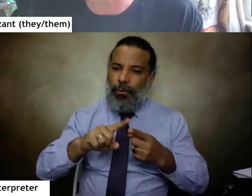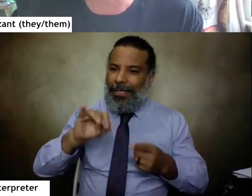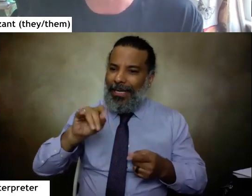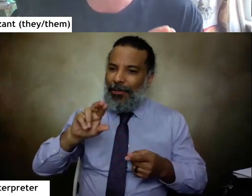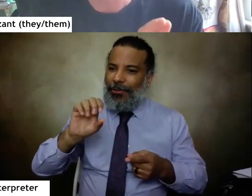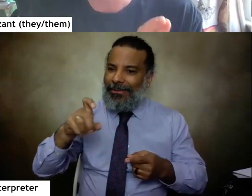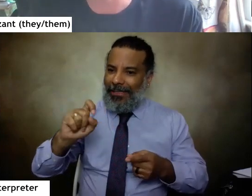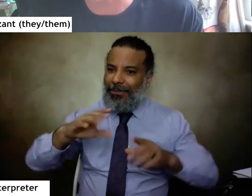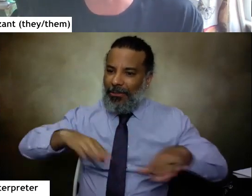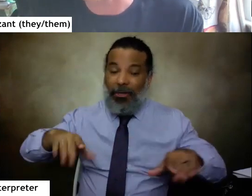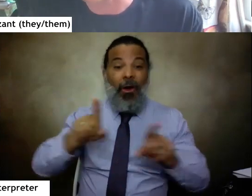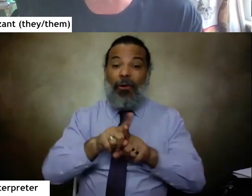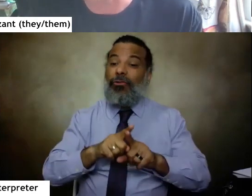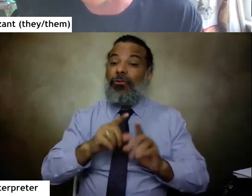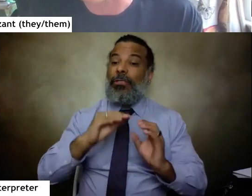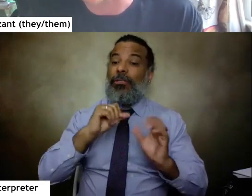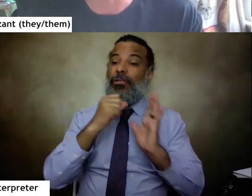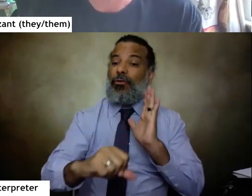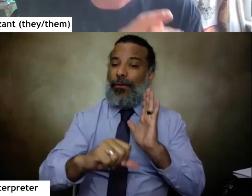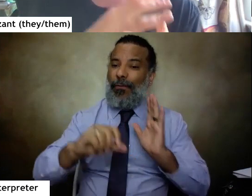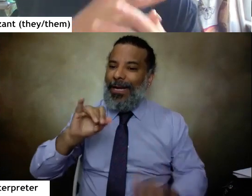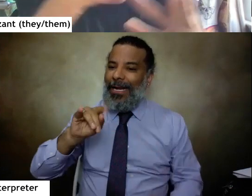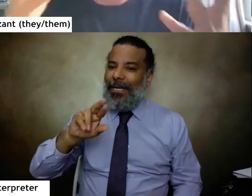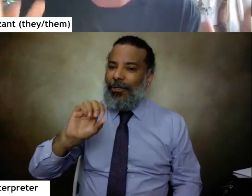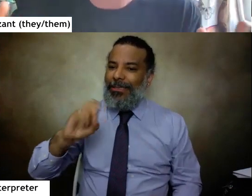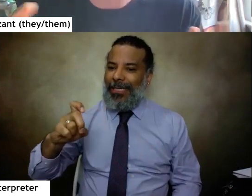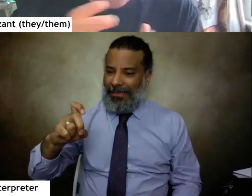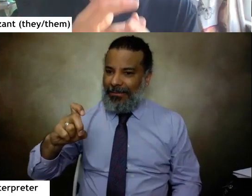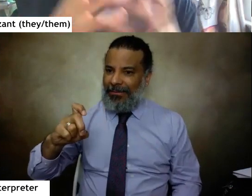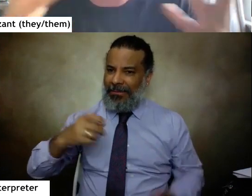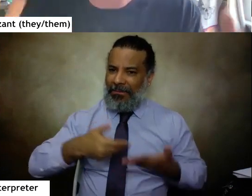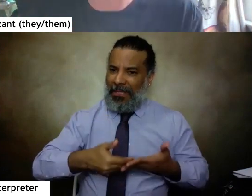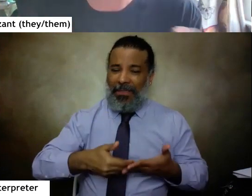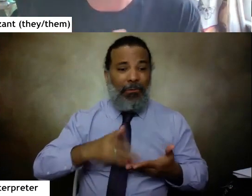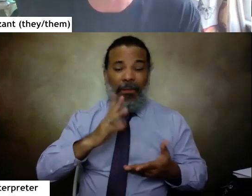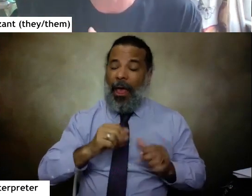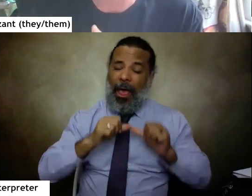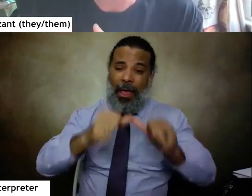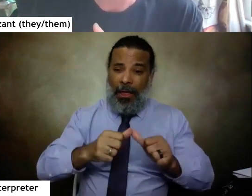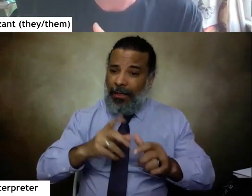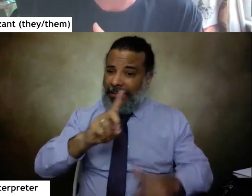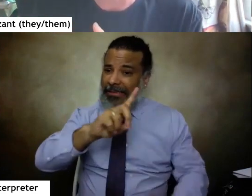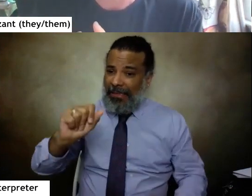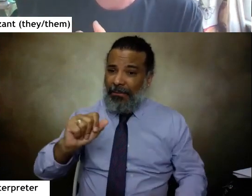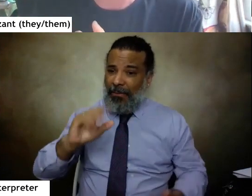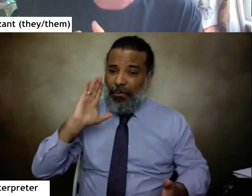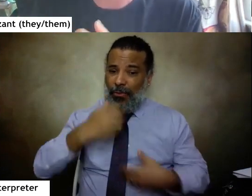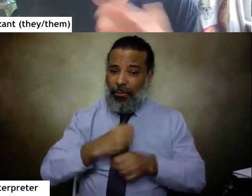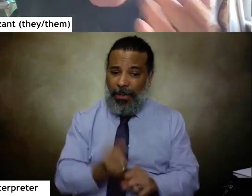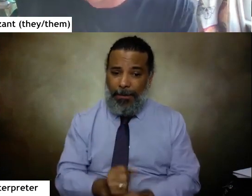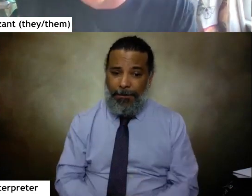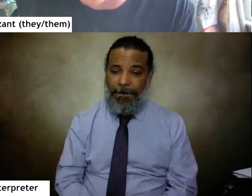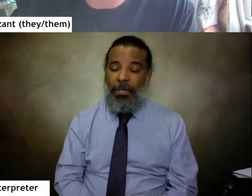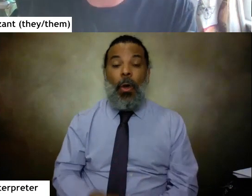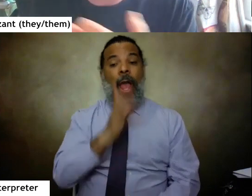unnecessary surgeries on intersex babies. That cause lifelong disabling harm. So I